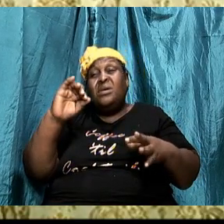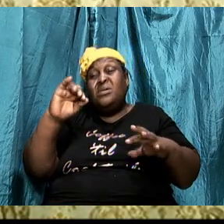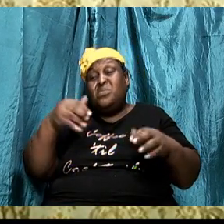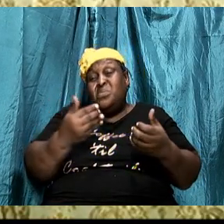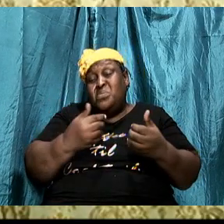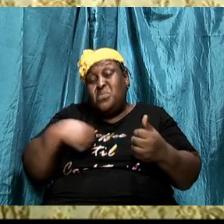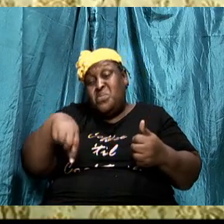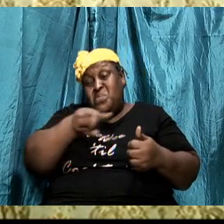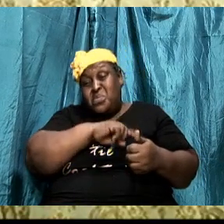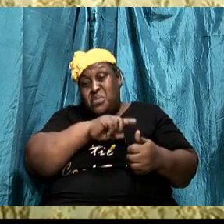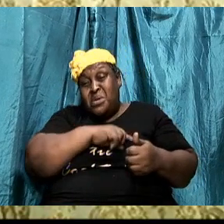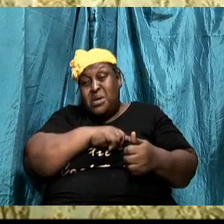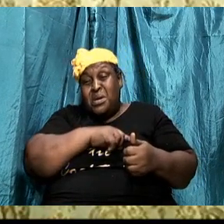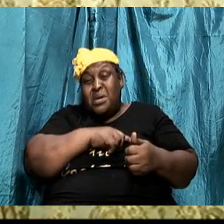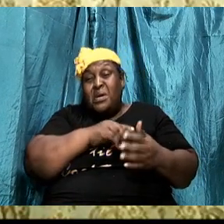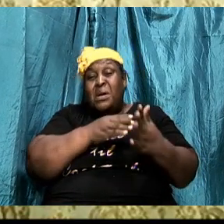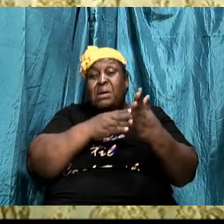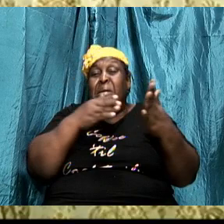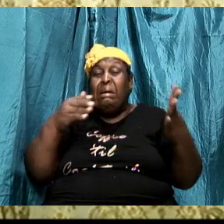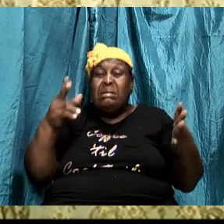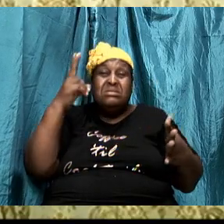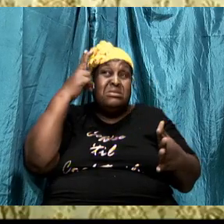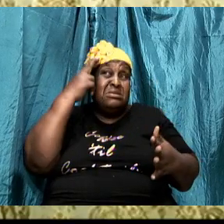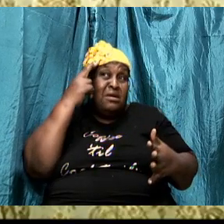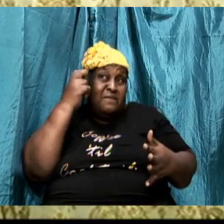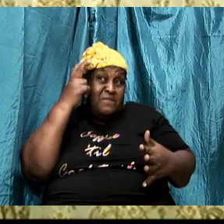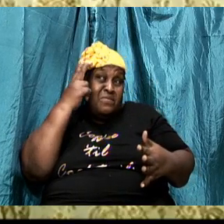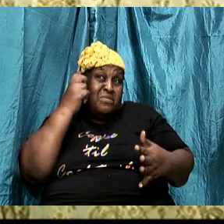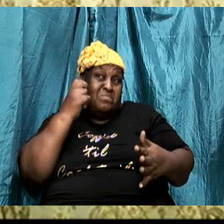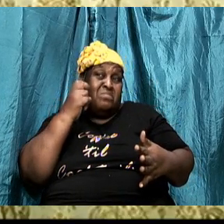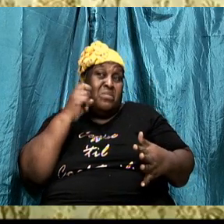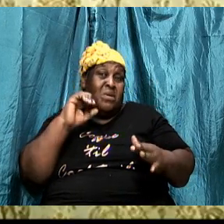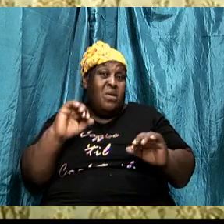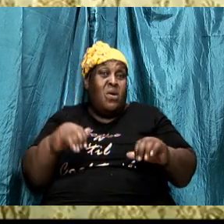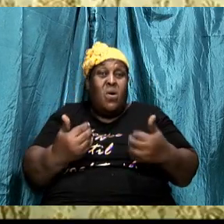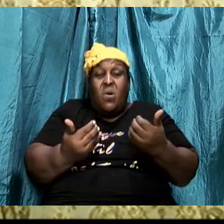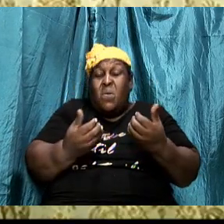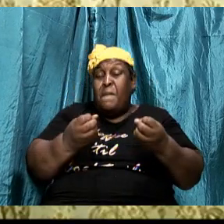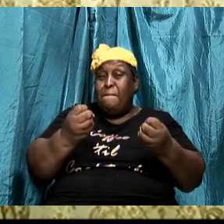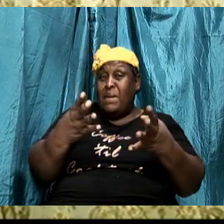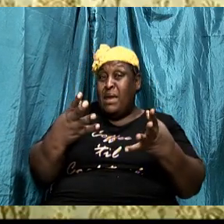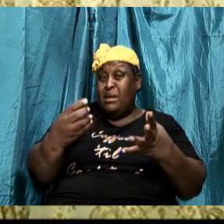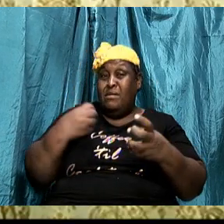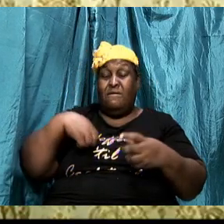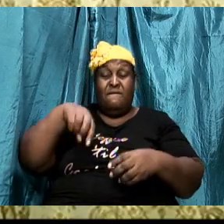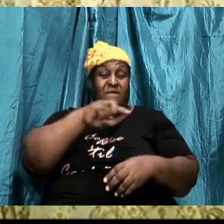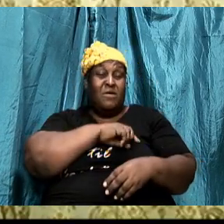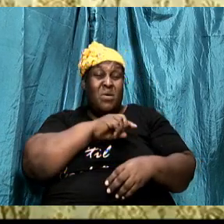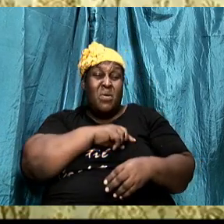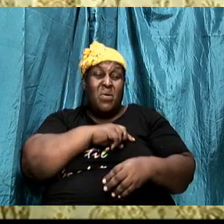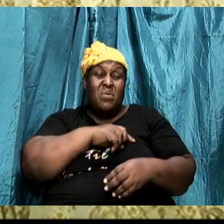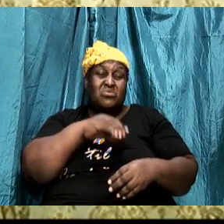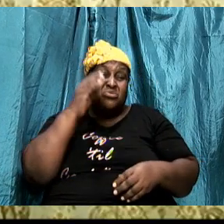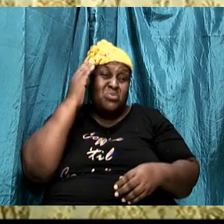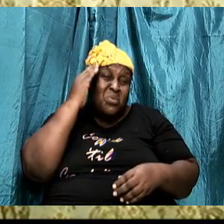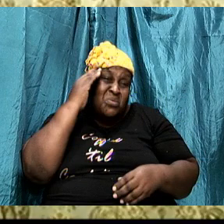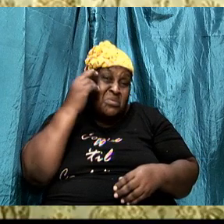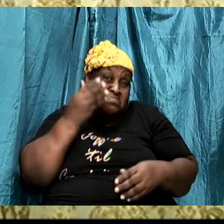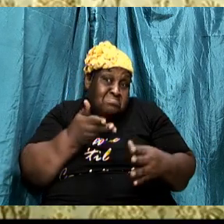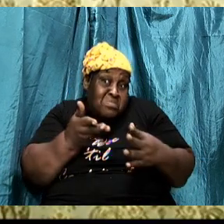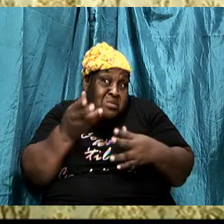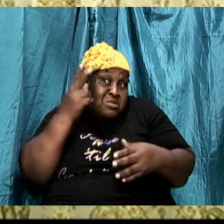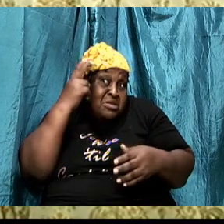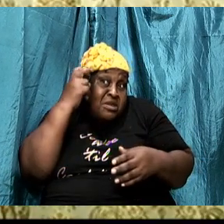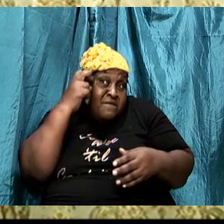against an adversary? How many of us are aware that there is a devil and the devil is real?